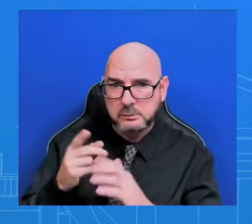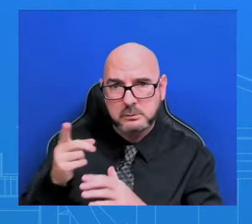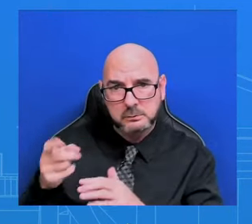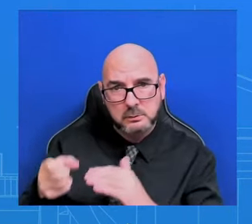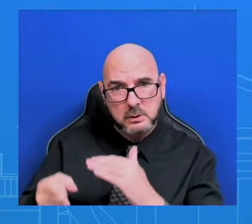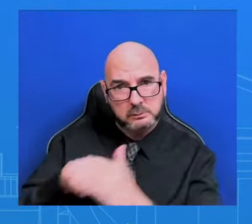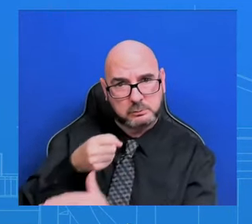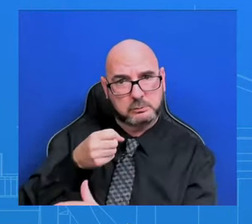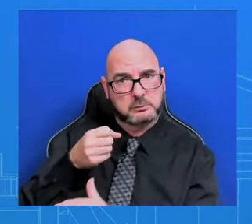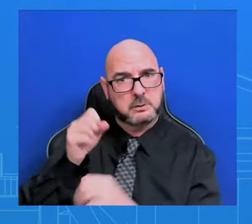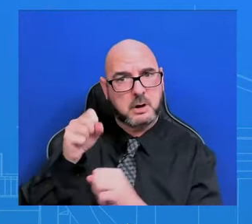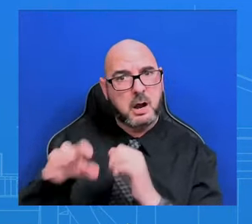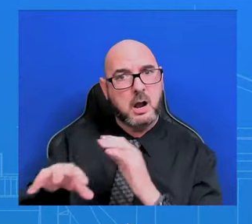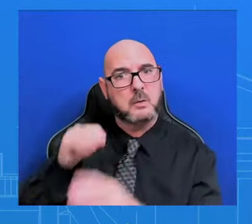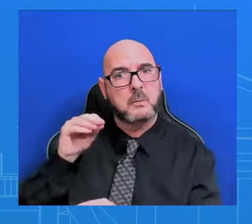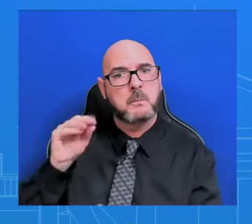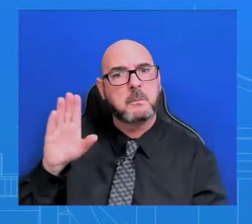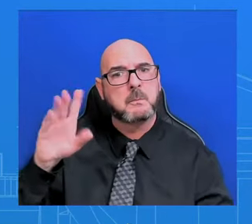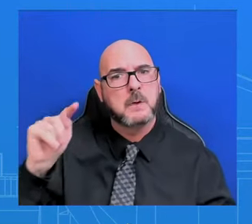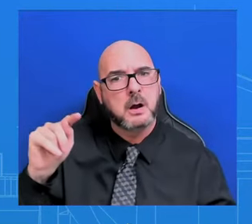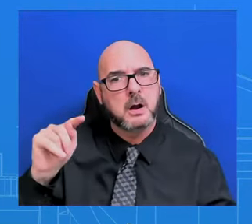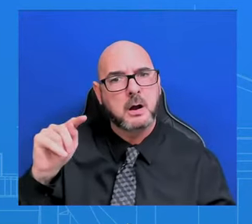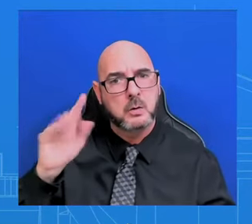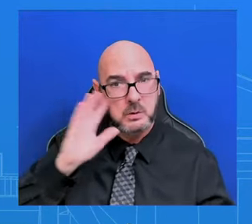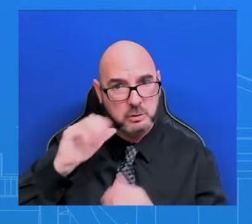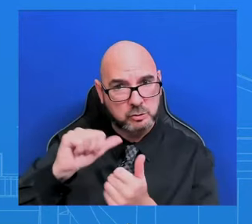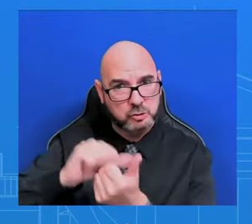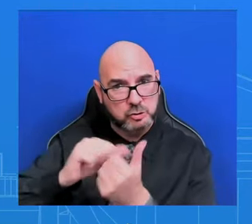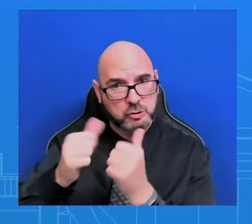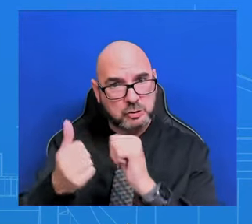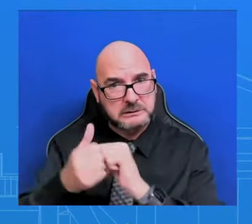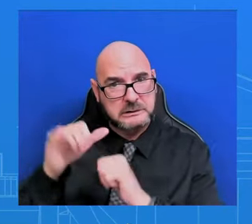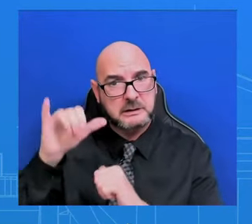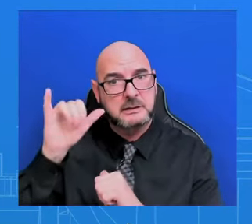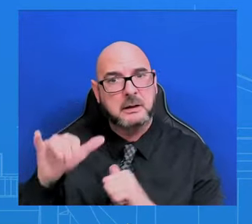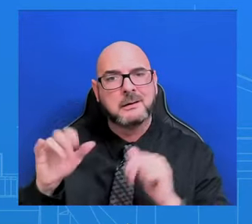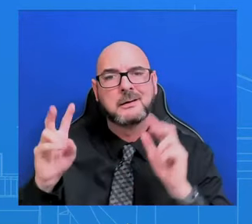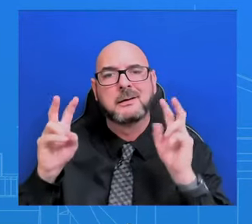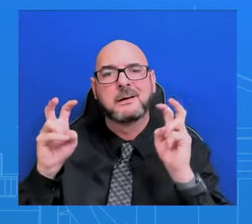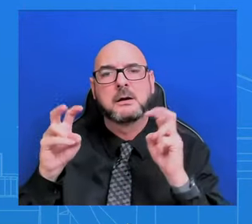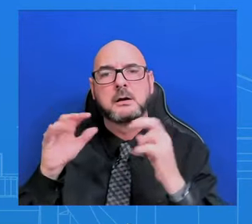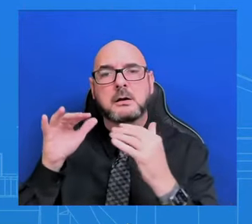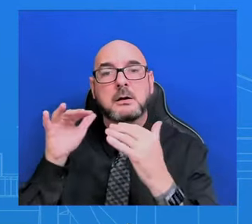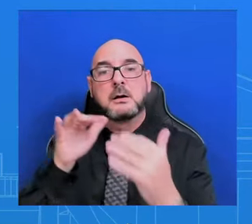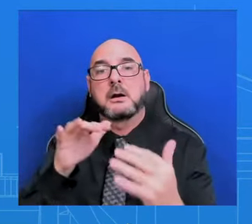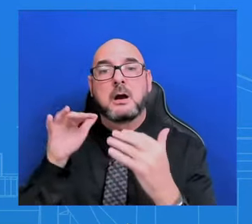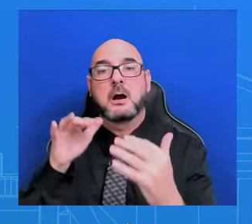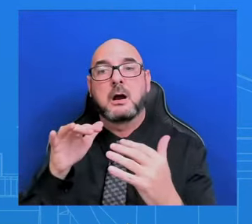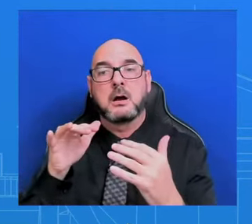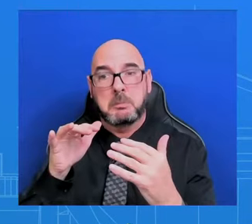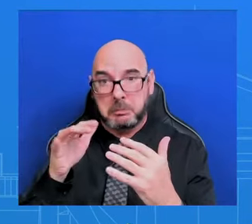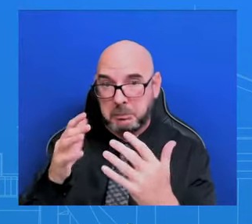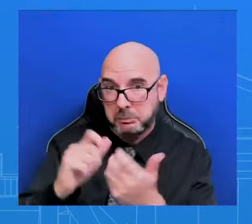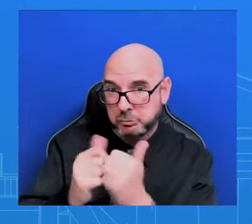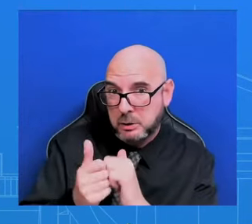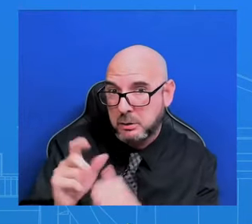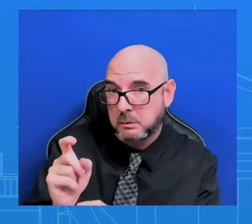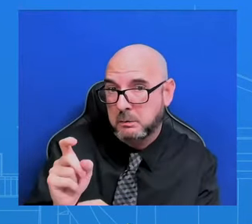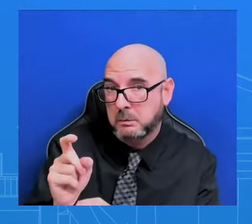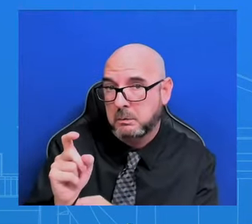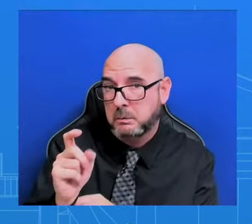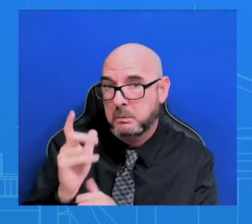overall nature of the fight and transition to a different character of or intensity of the conflict?